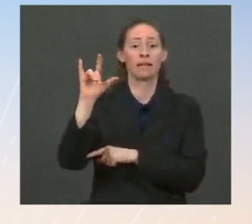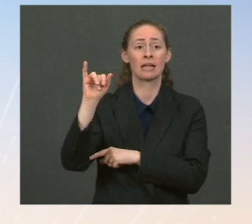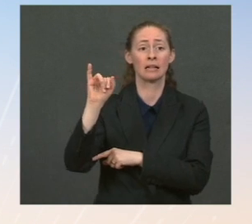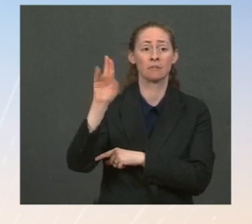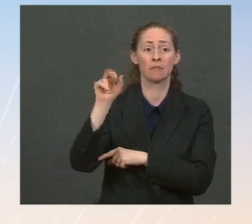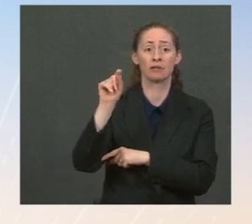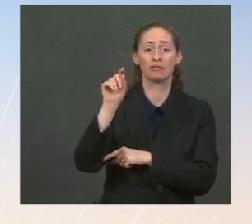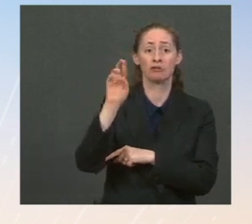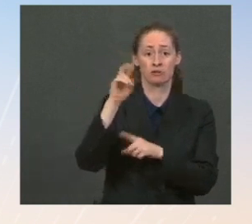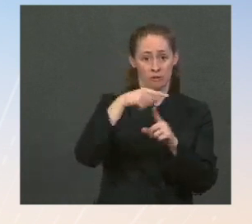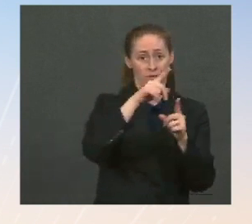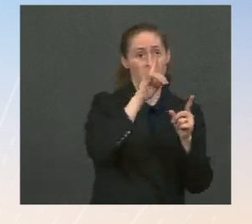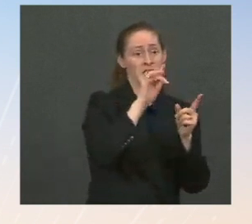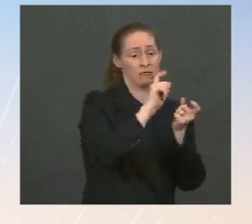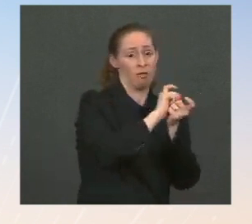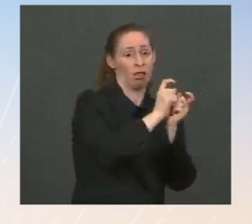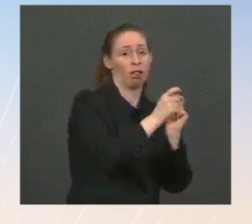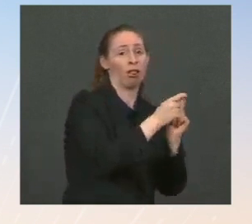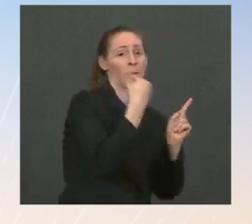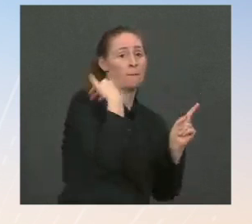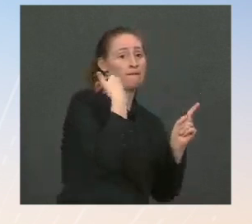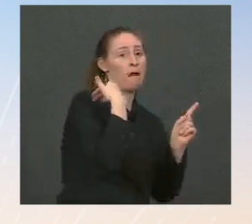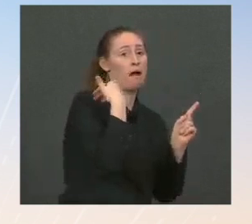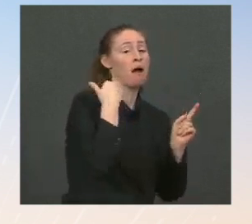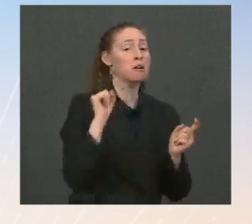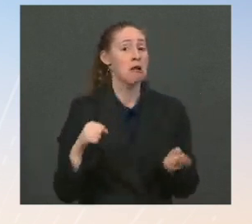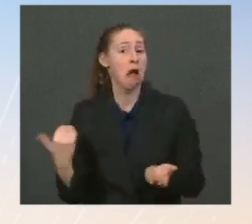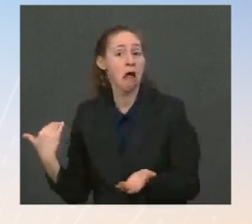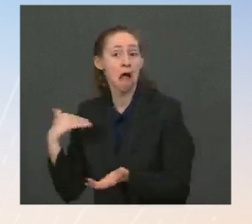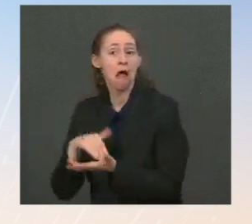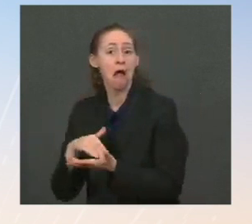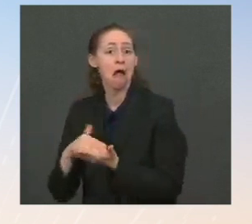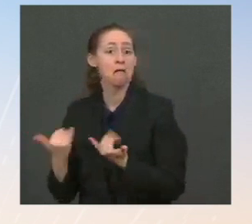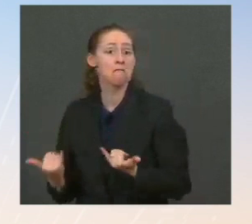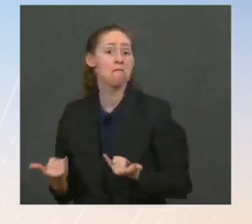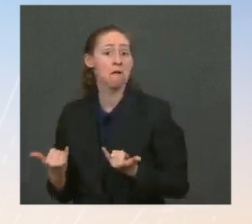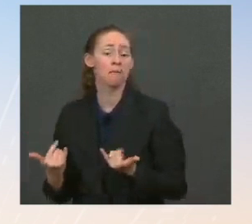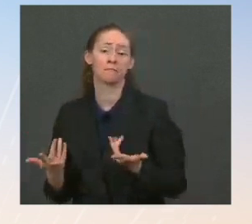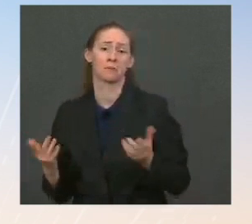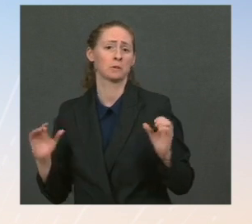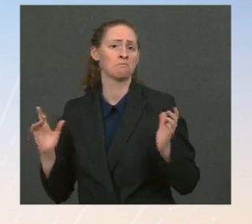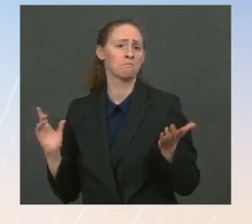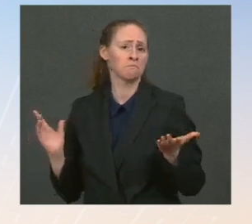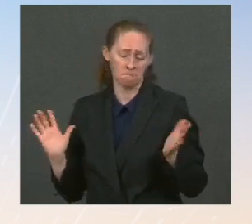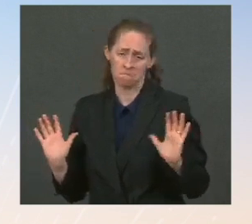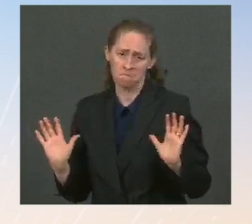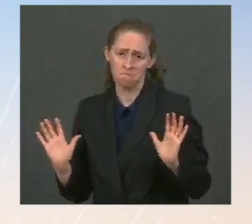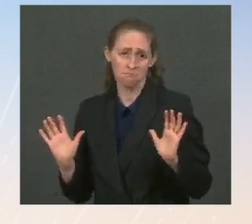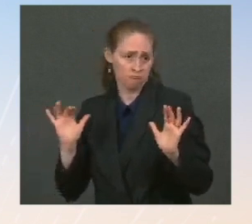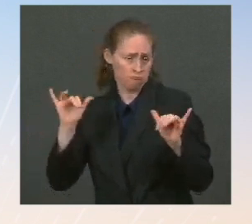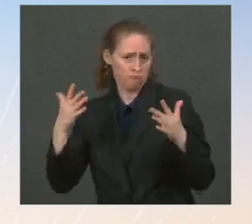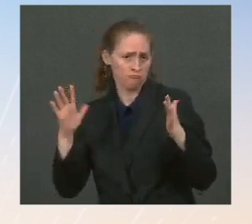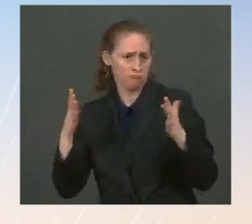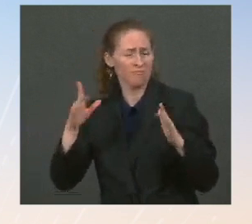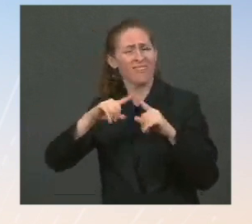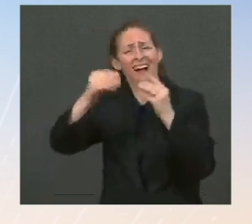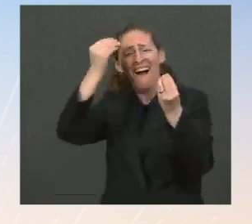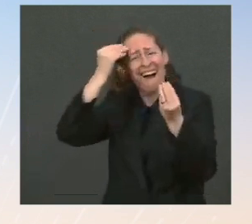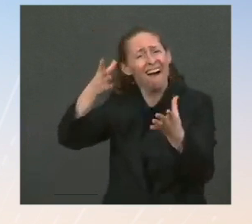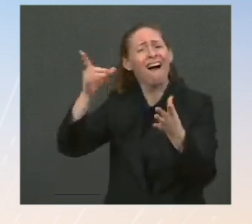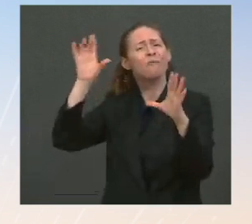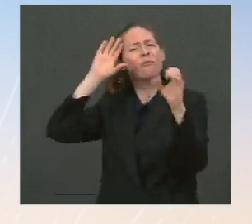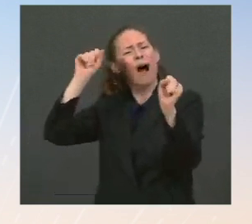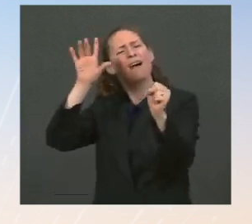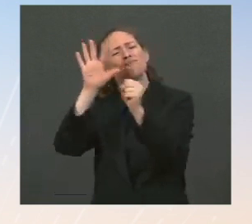asked me that question. I don't have anything new on that particular piece. But look, the President is committed to making sure